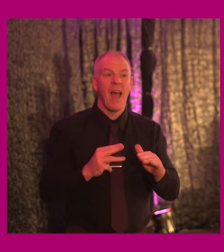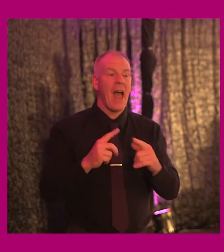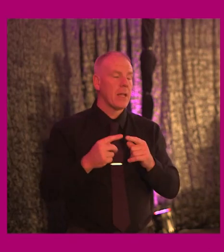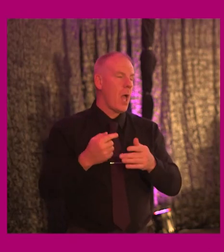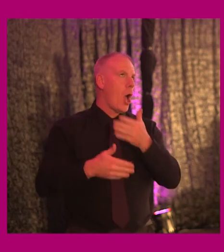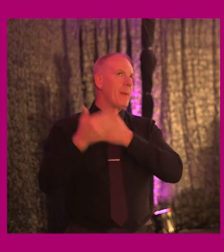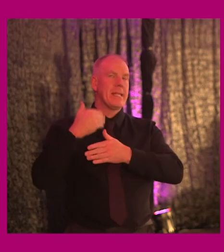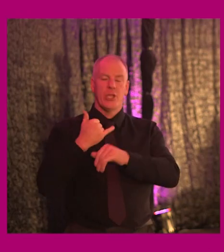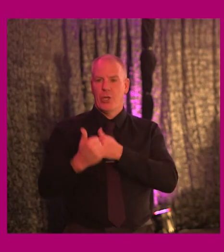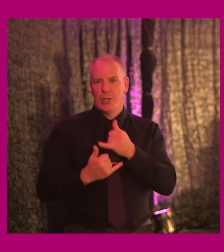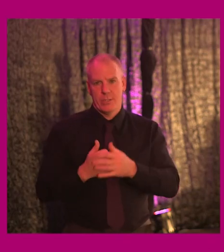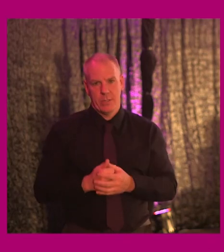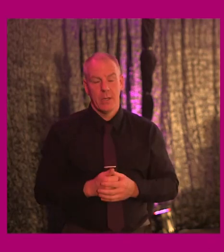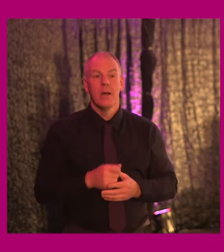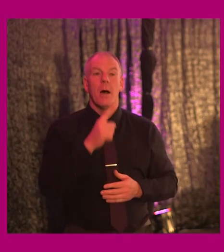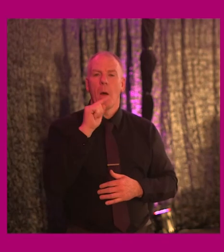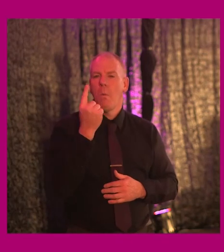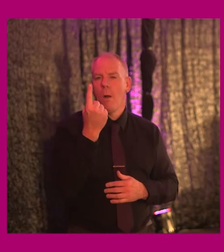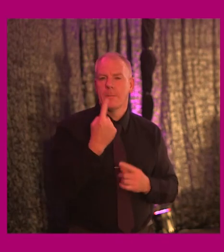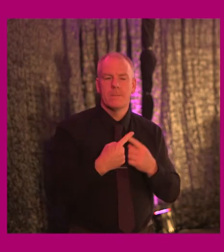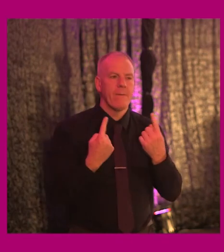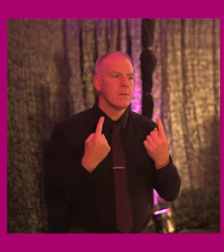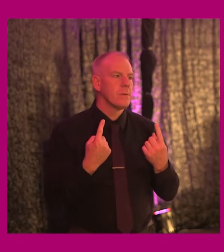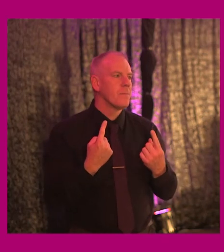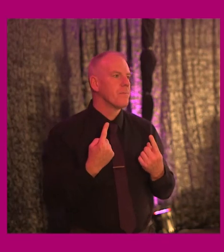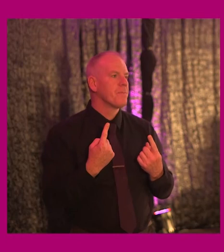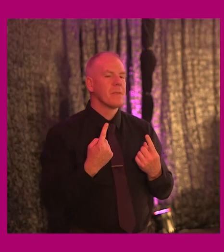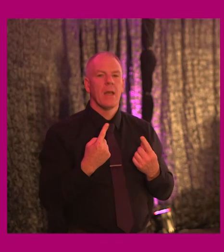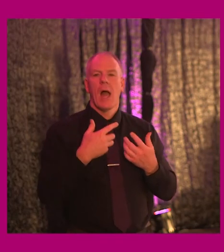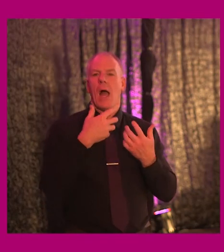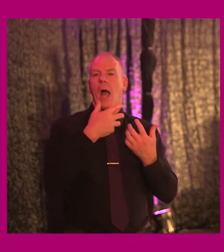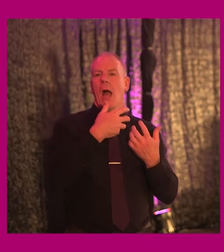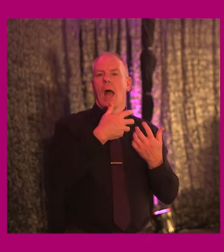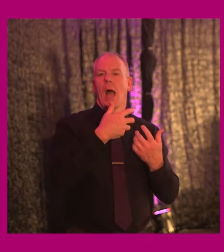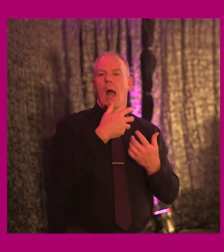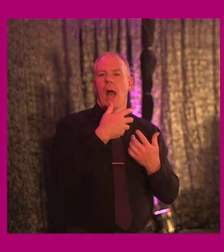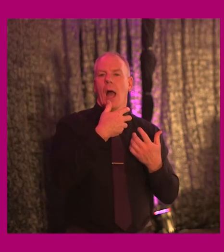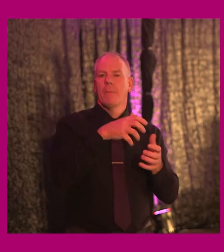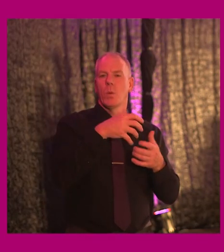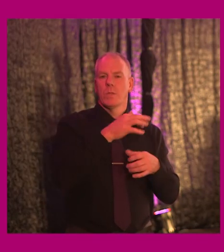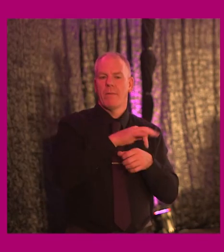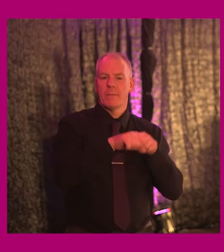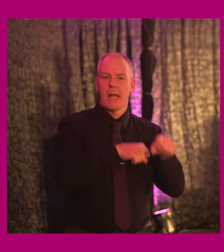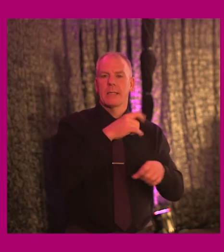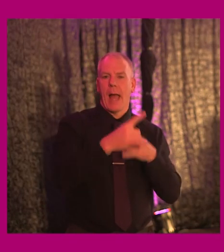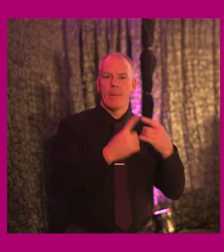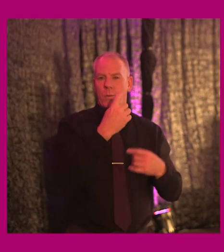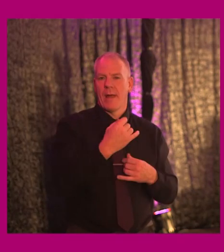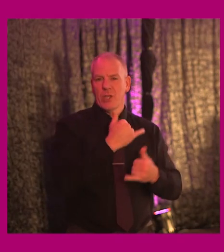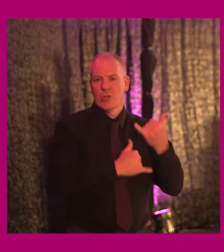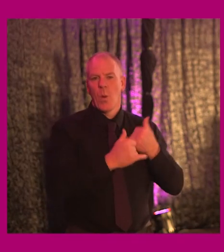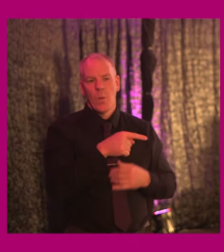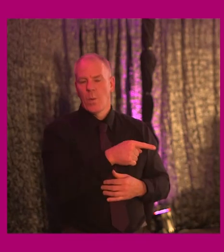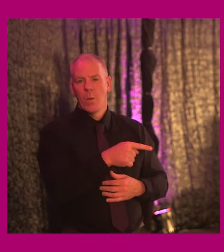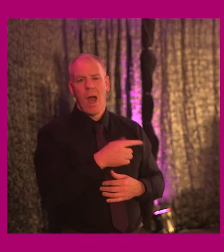don't know how many years, except for one thing, the verbal abuse from the cyclists happened about a year and a half ago. I have no doubt